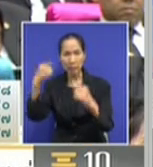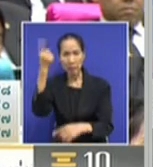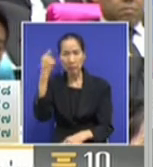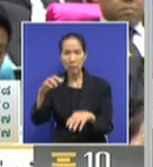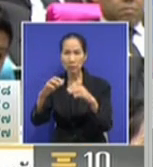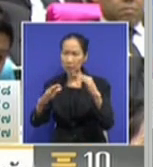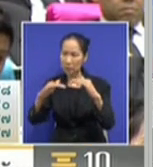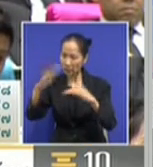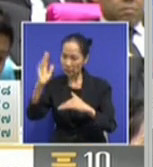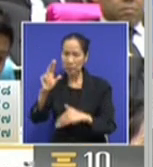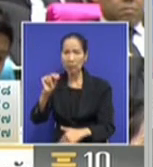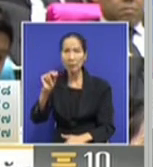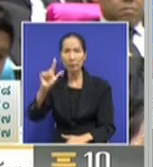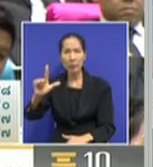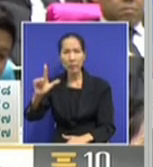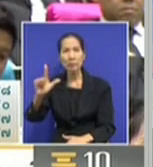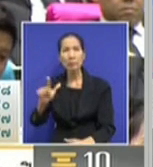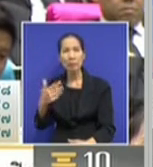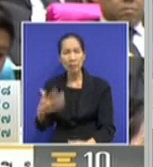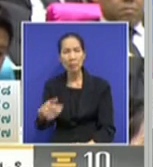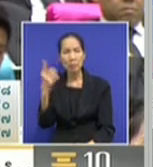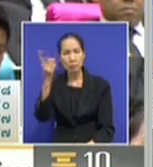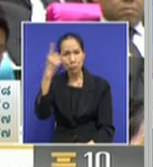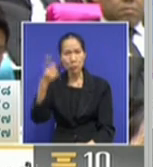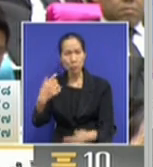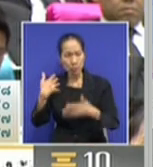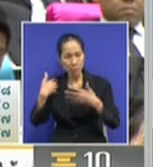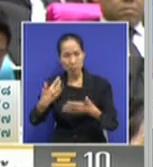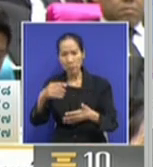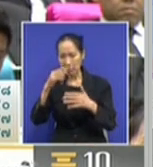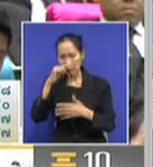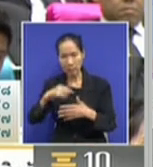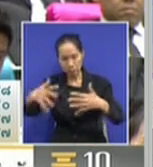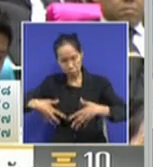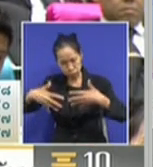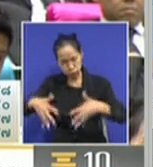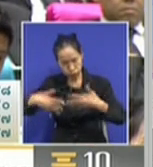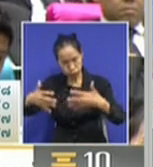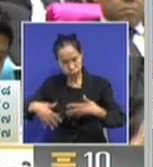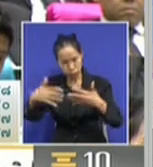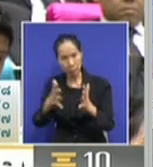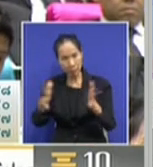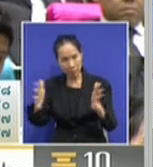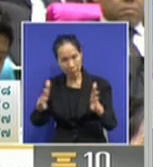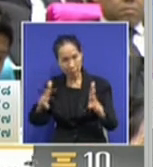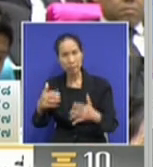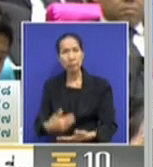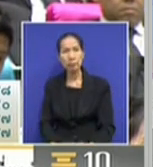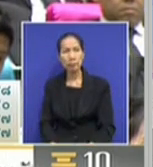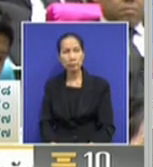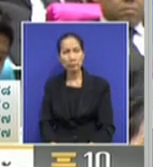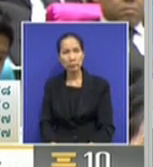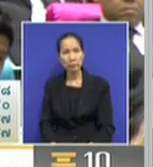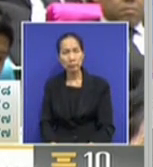has to finish at 7 o'clock. But as of now, we still haven't seen the signal that it will be finishing soon. It